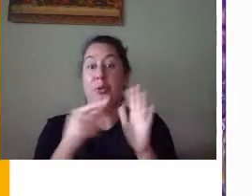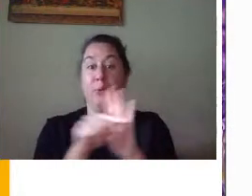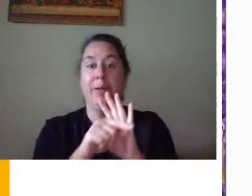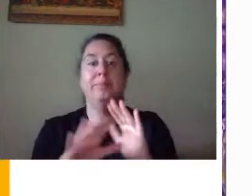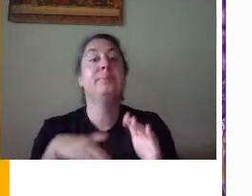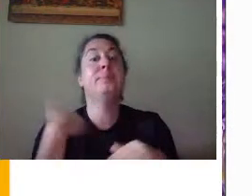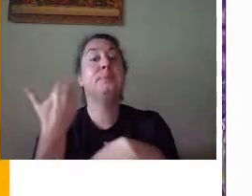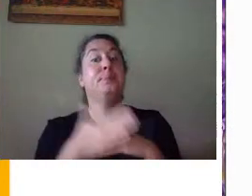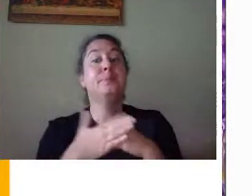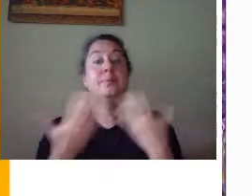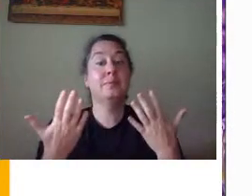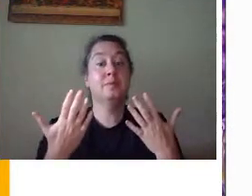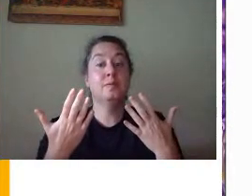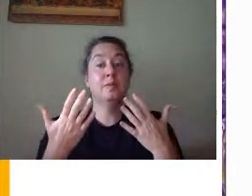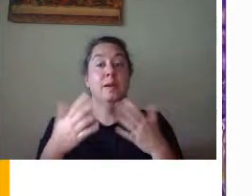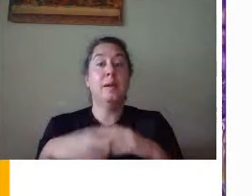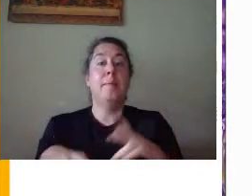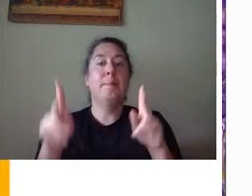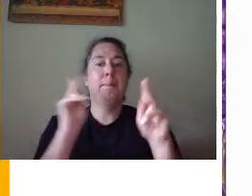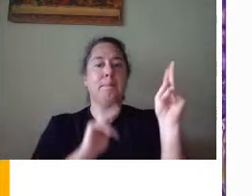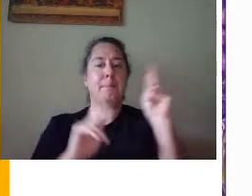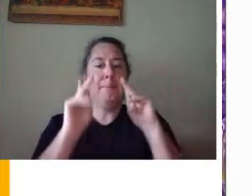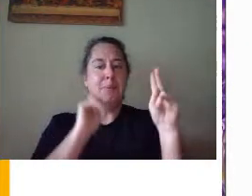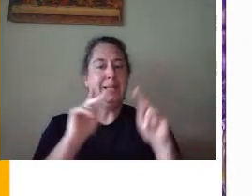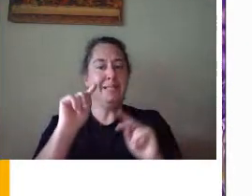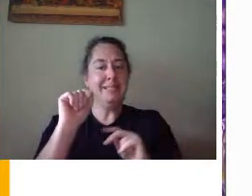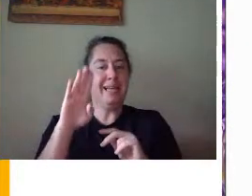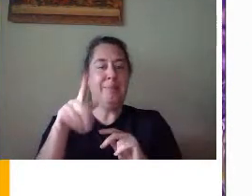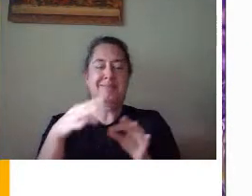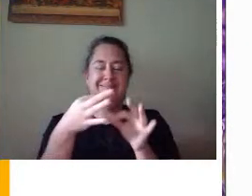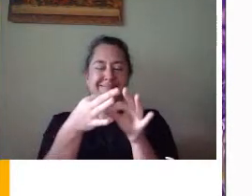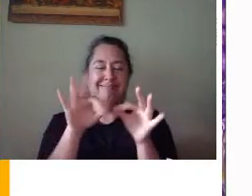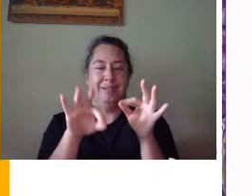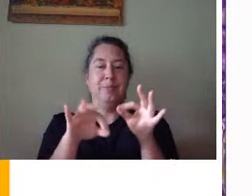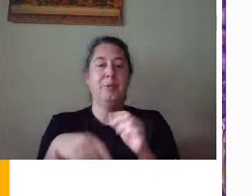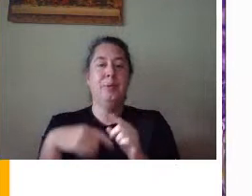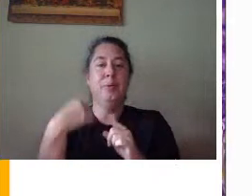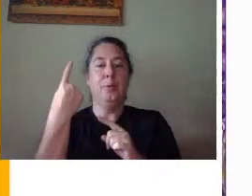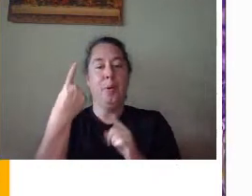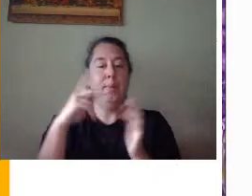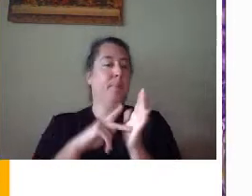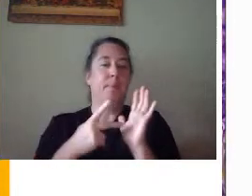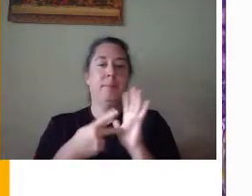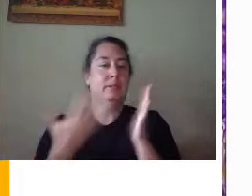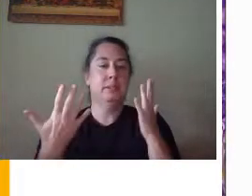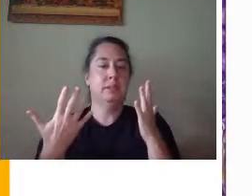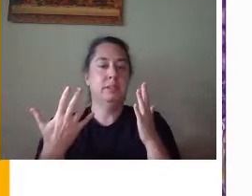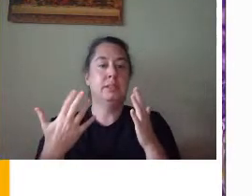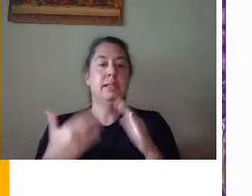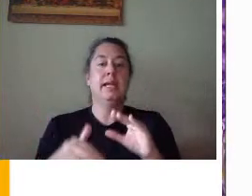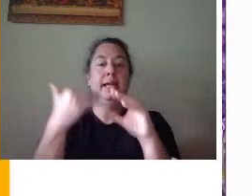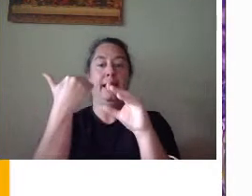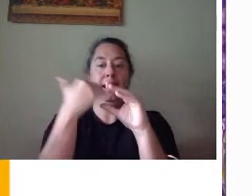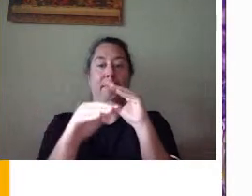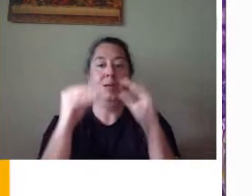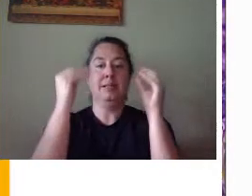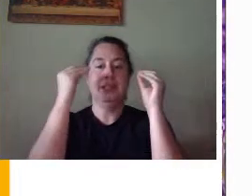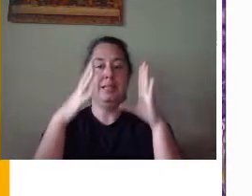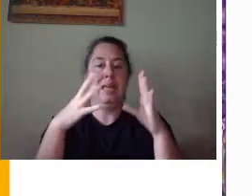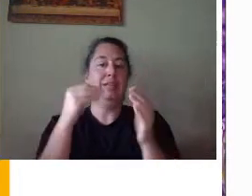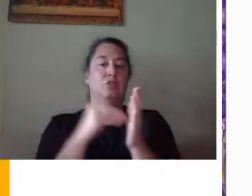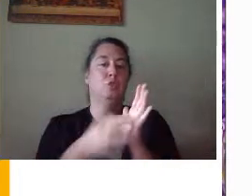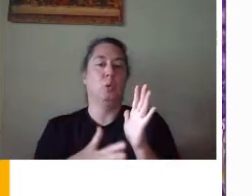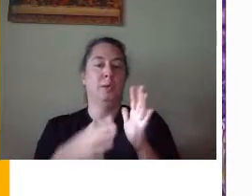Next, our next tab is the people tab. This one's actually a very simple tab. It has one purpose and that is to email the teachers and